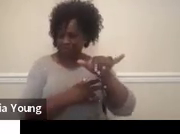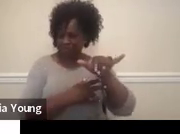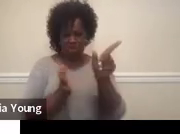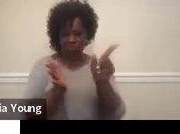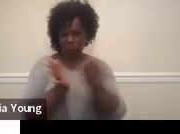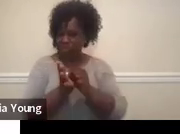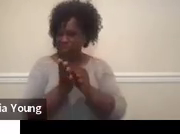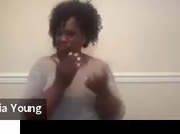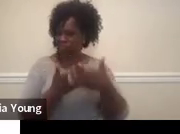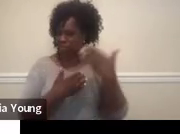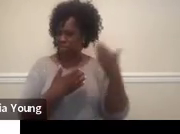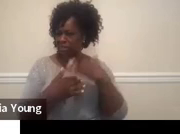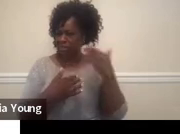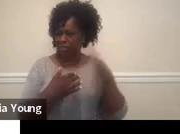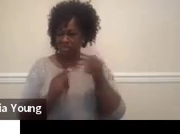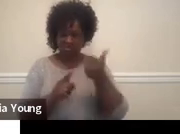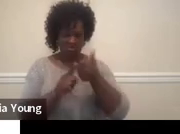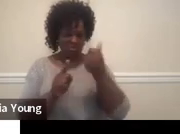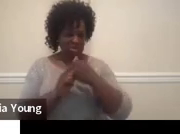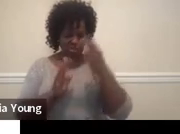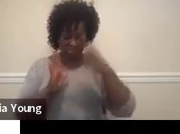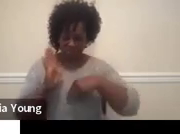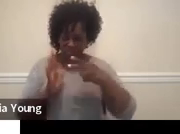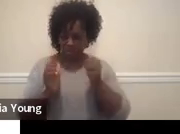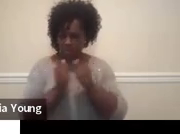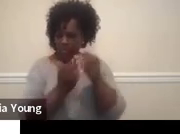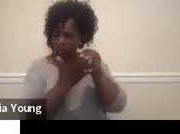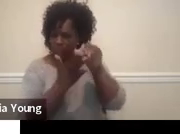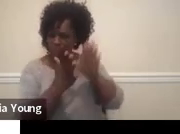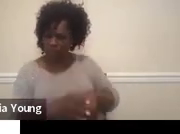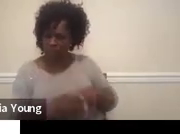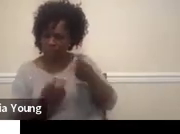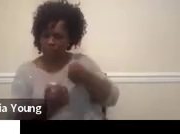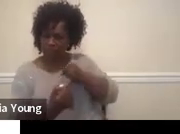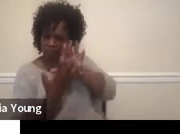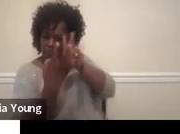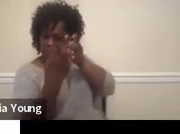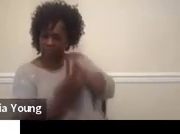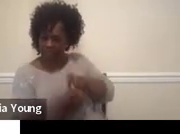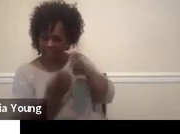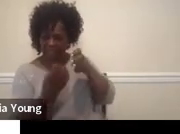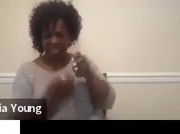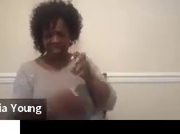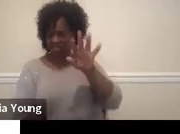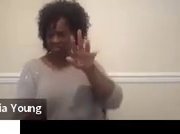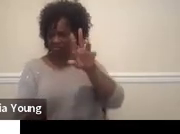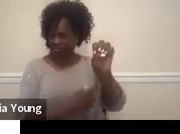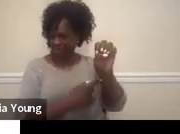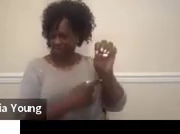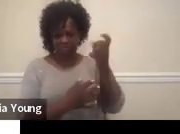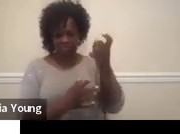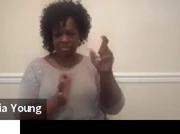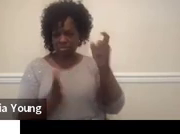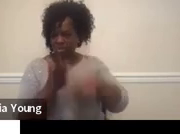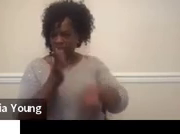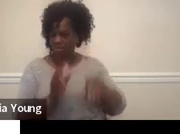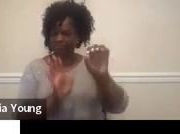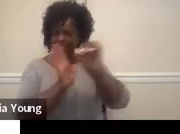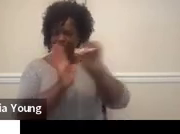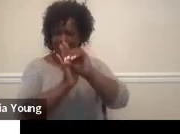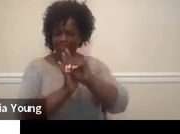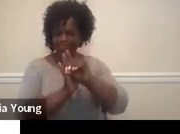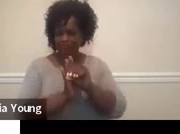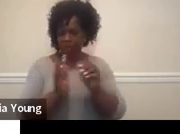and look at these inventories with your kids, do these assessments, and it's free. Here's another one. So